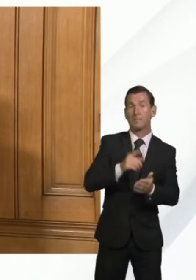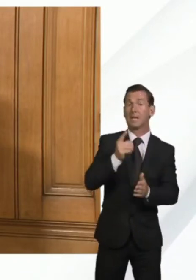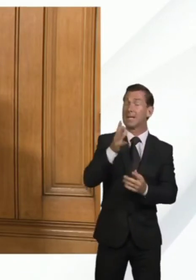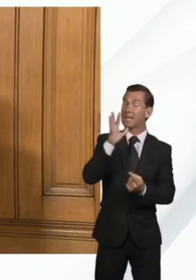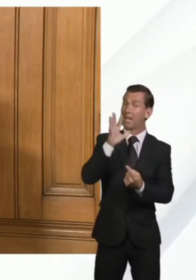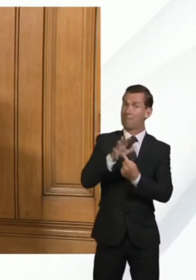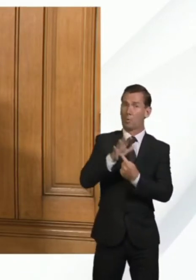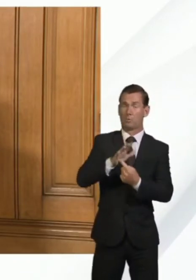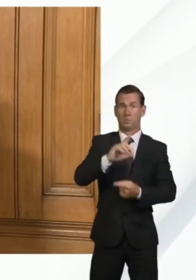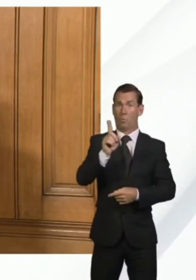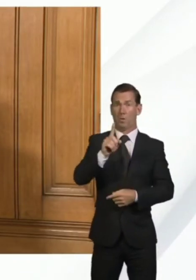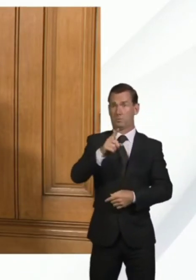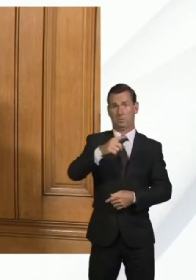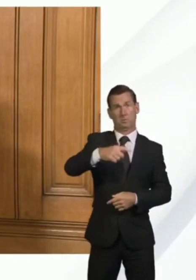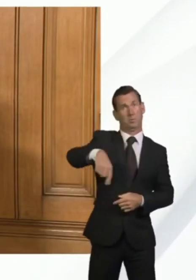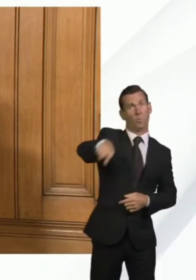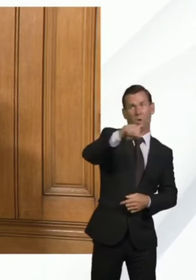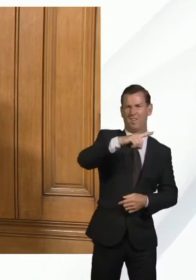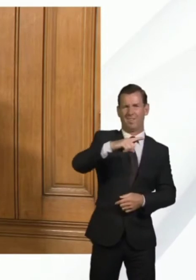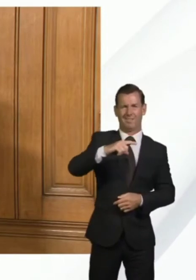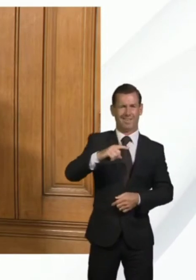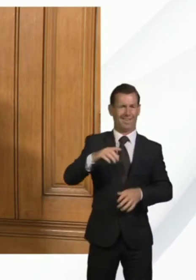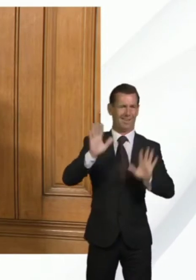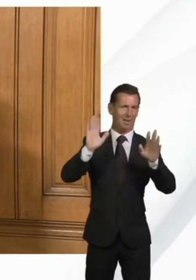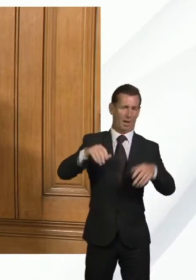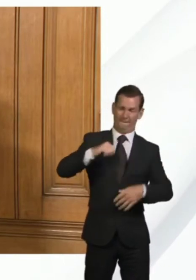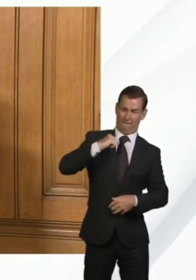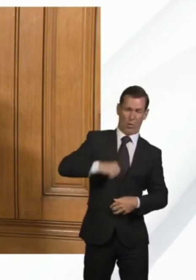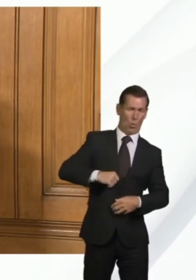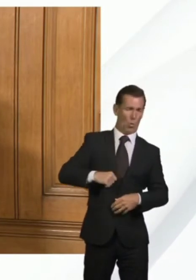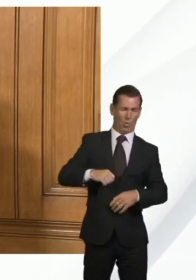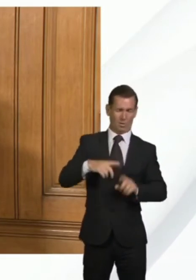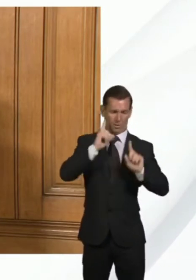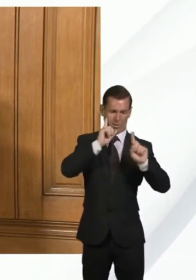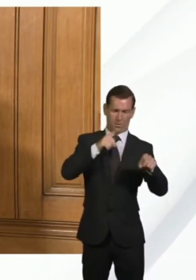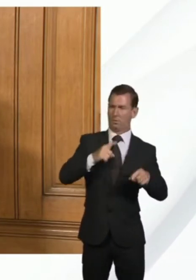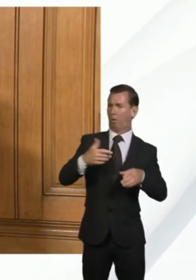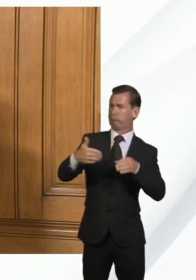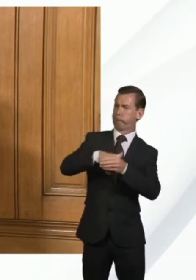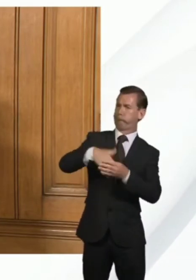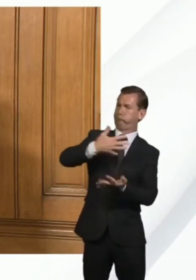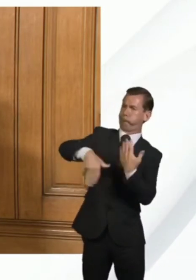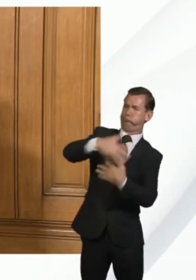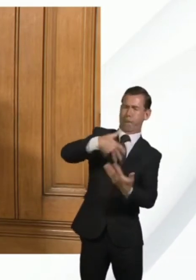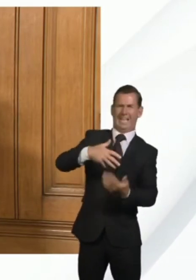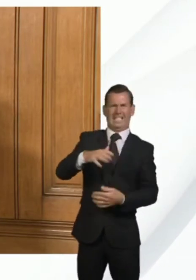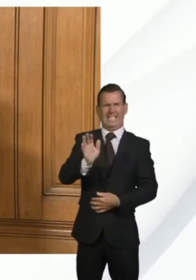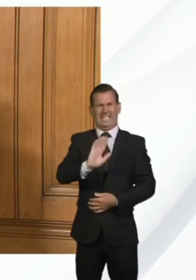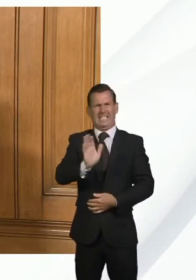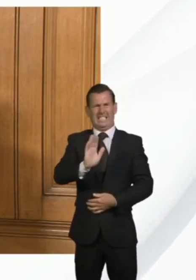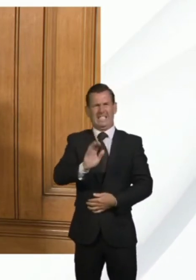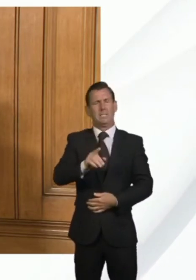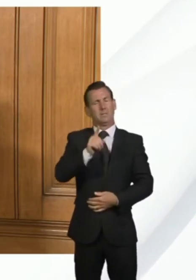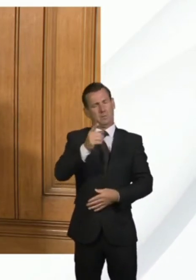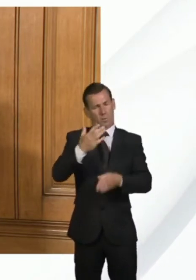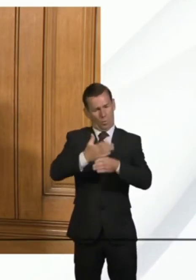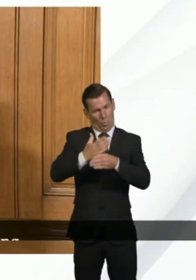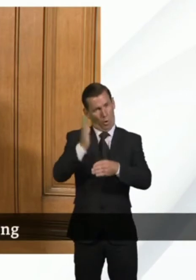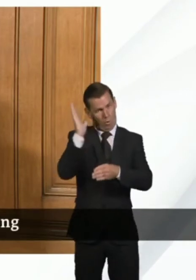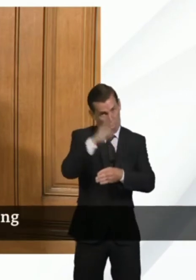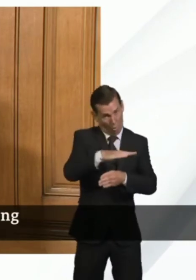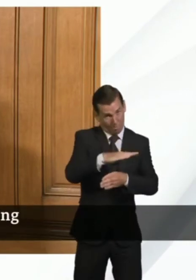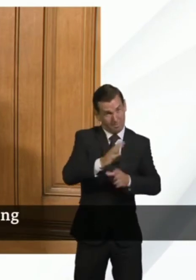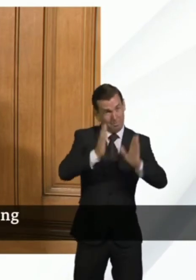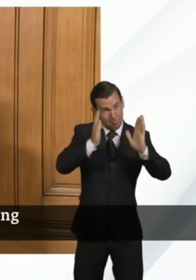as I said before, to become complacent about this. Yes, if you can't work at home, then talk to your employer about getting to